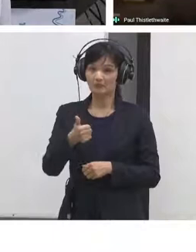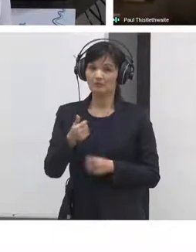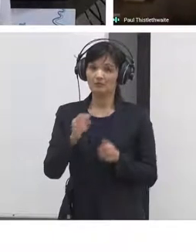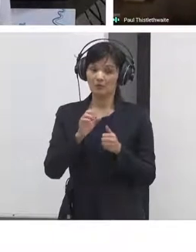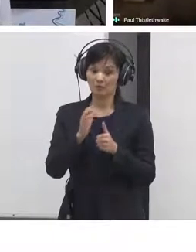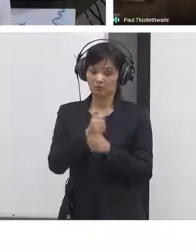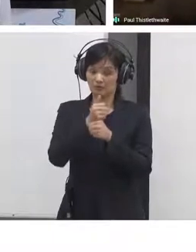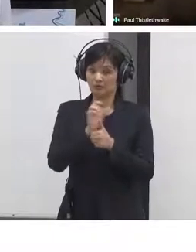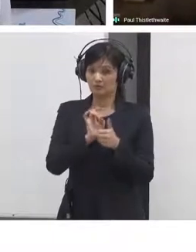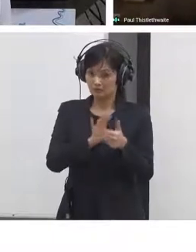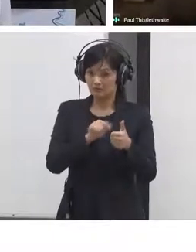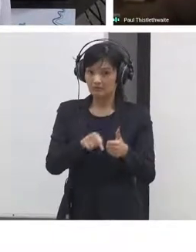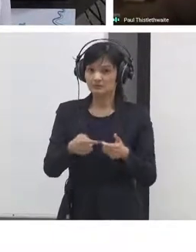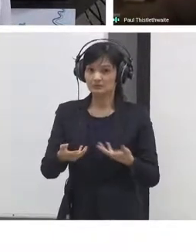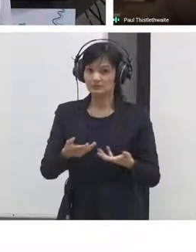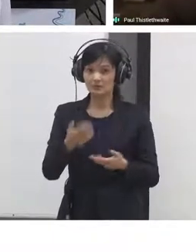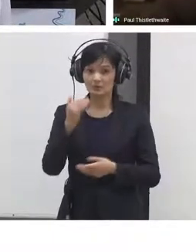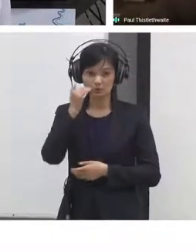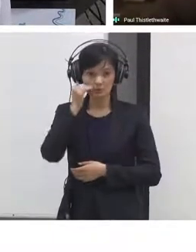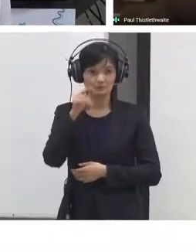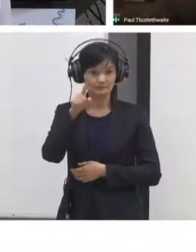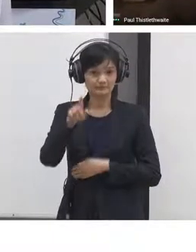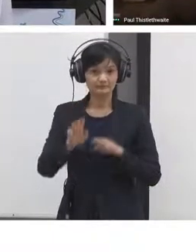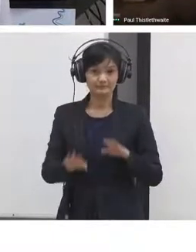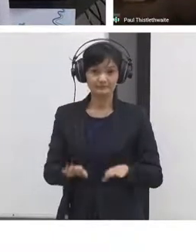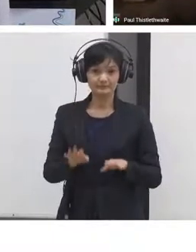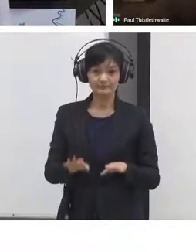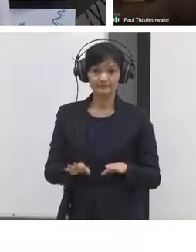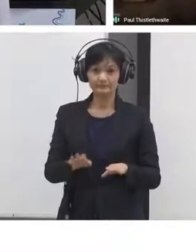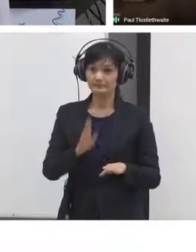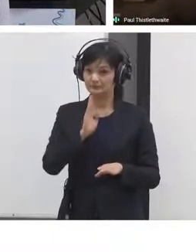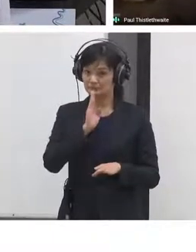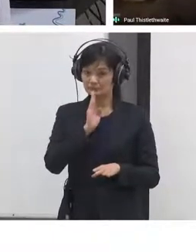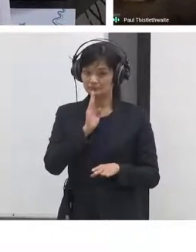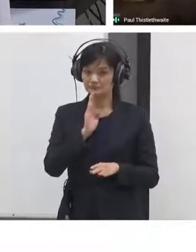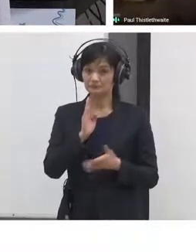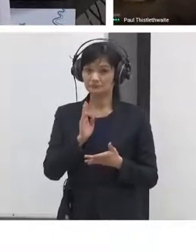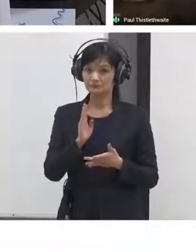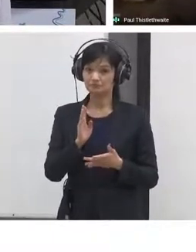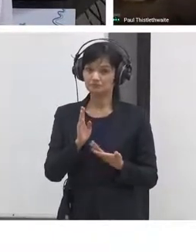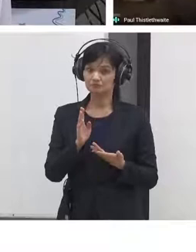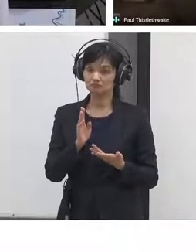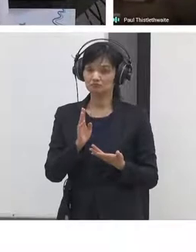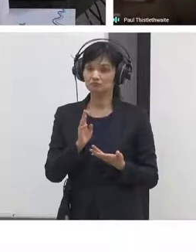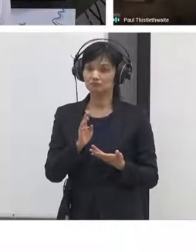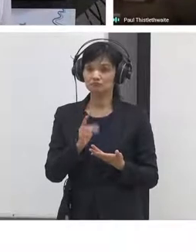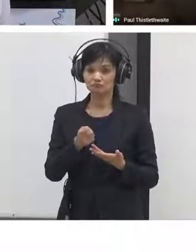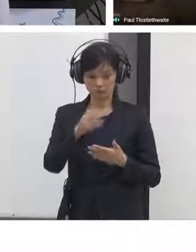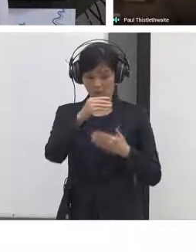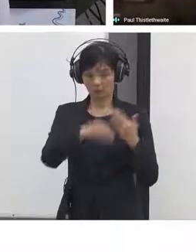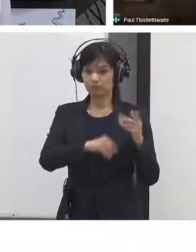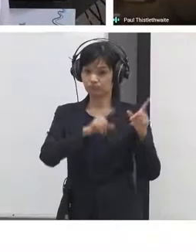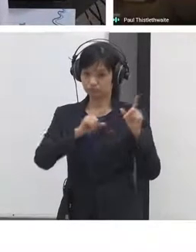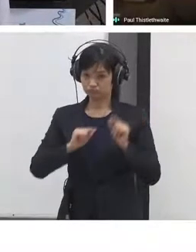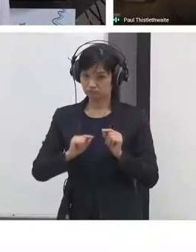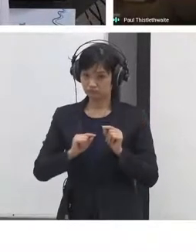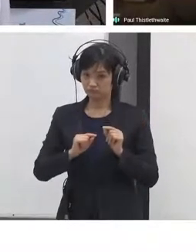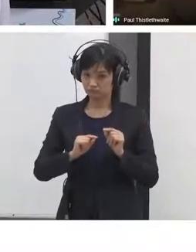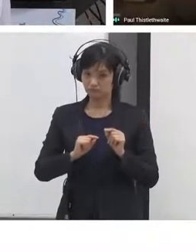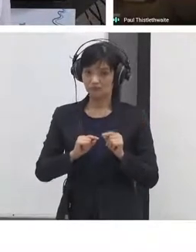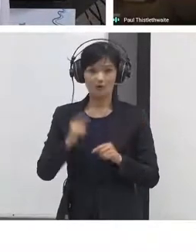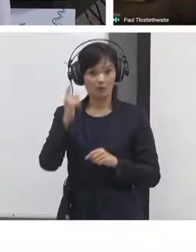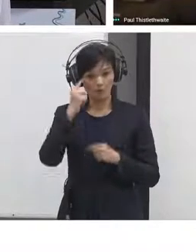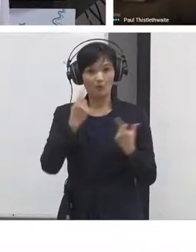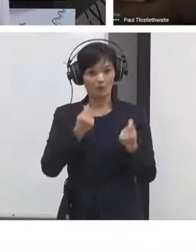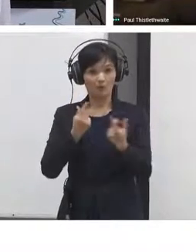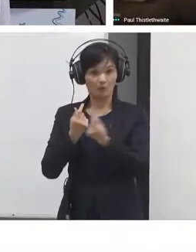principles and values of the whole organization then you are able to take actions under the banner